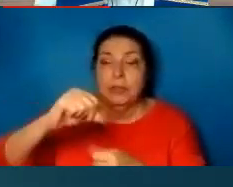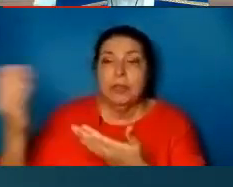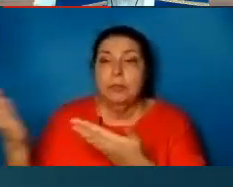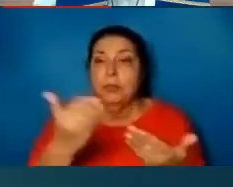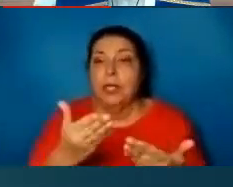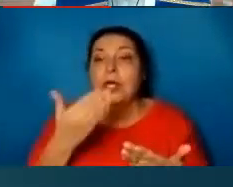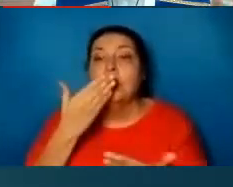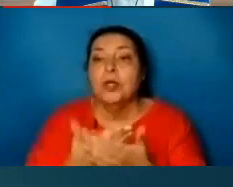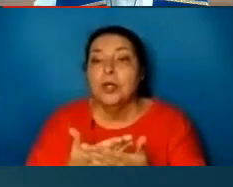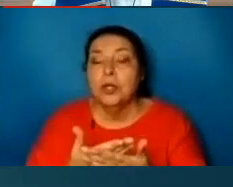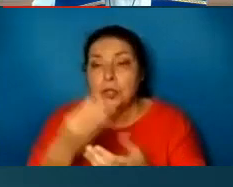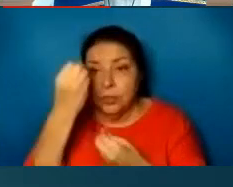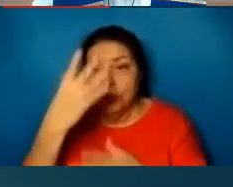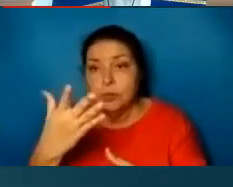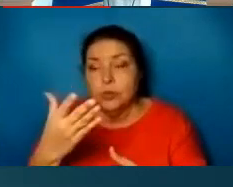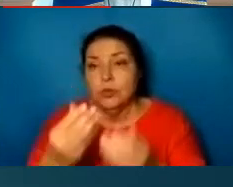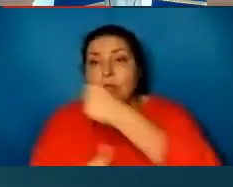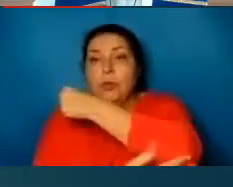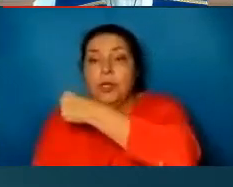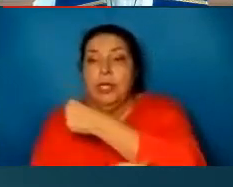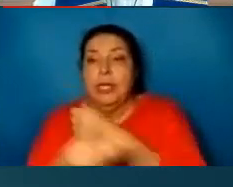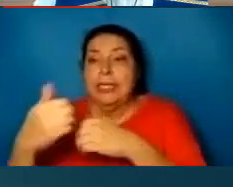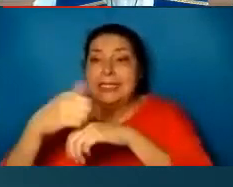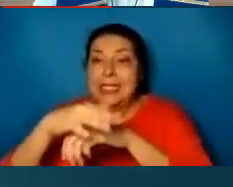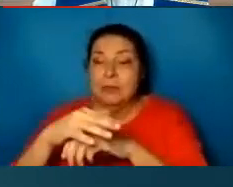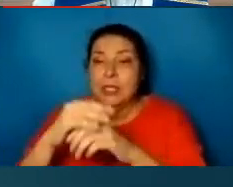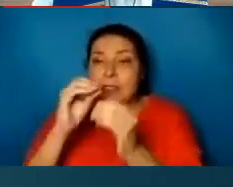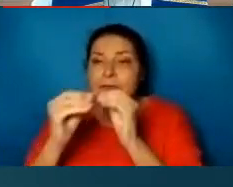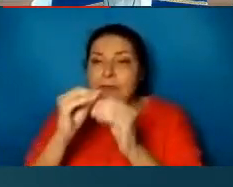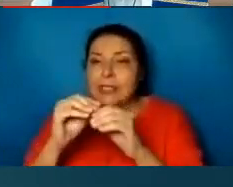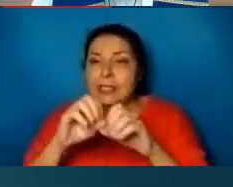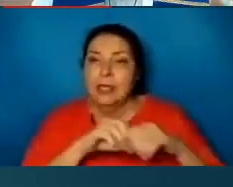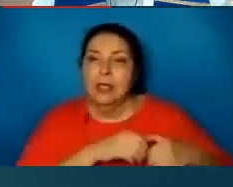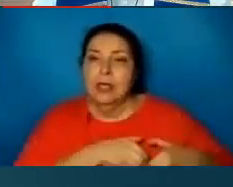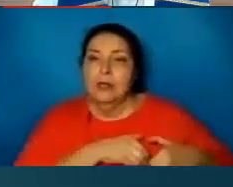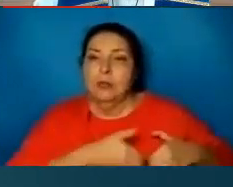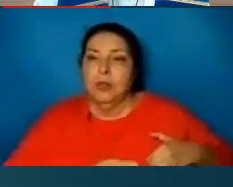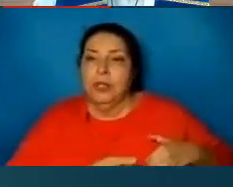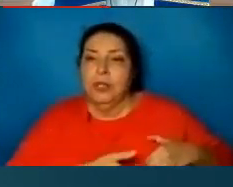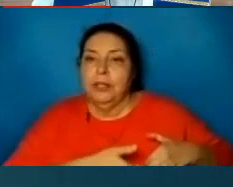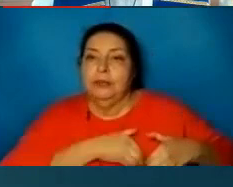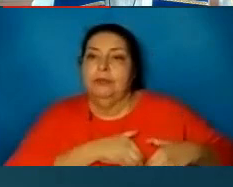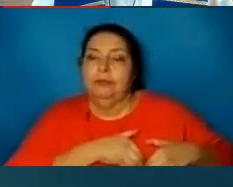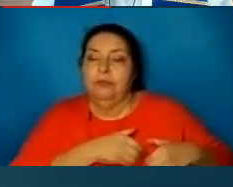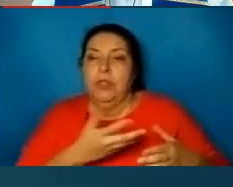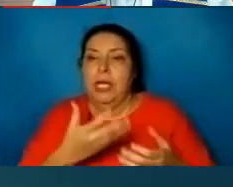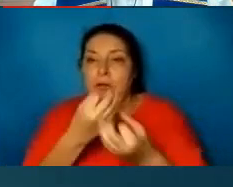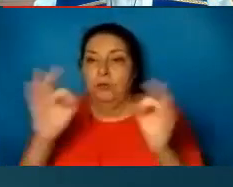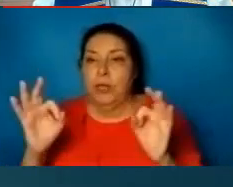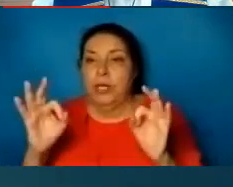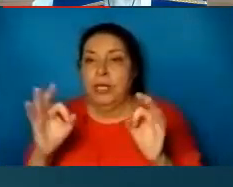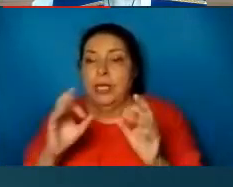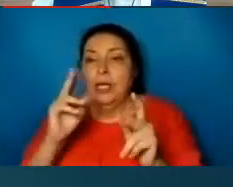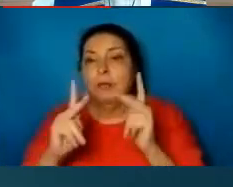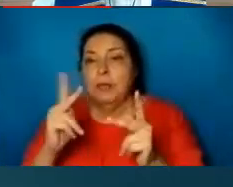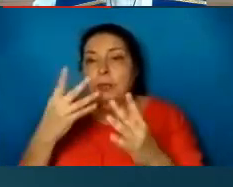He has set me to bind up the brokenhearted, to proclaim liberty to the captives, and the opening of the prison to